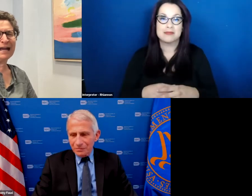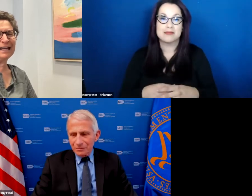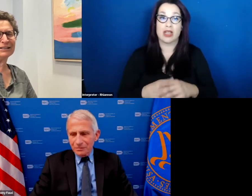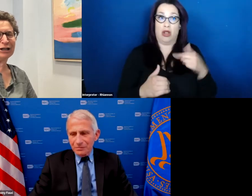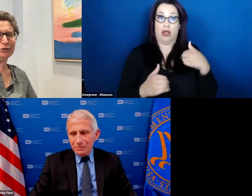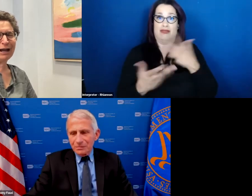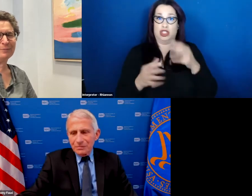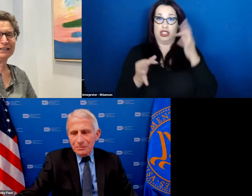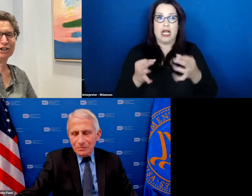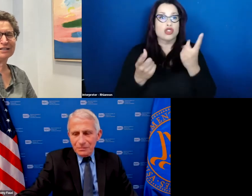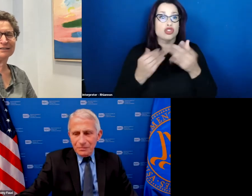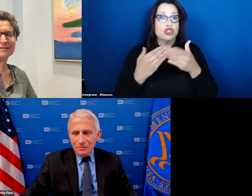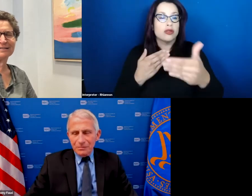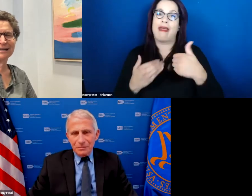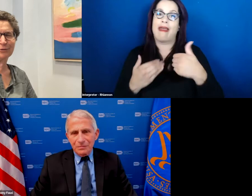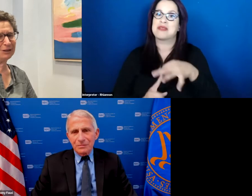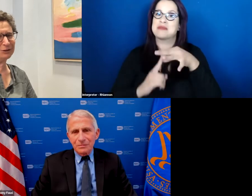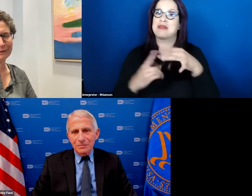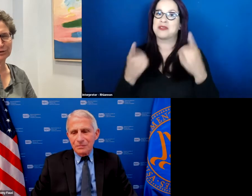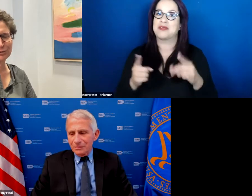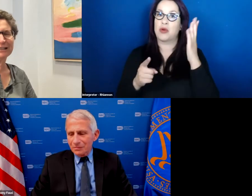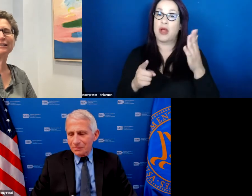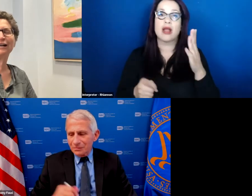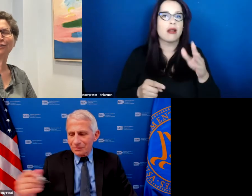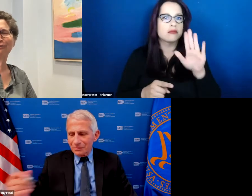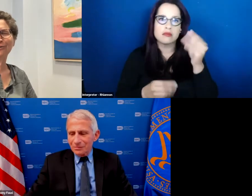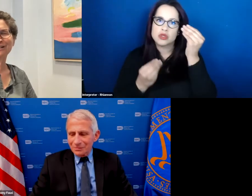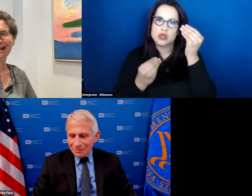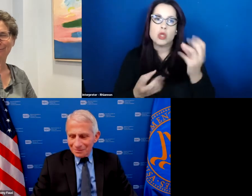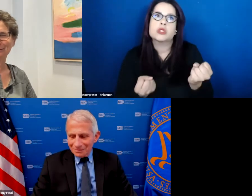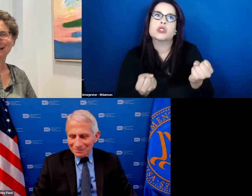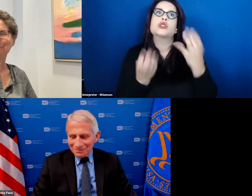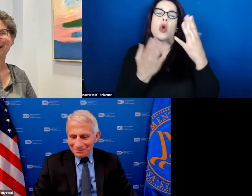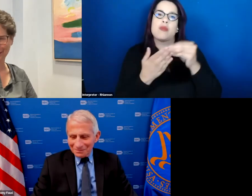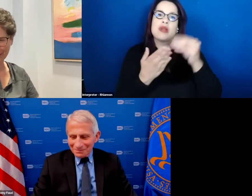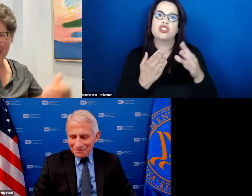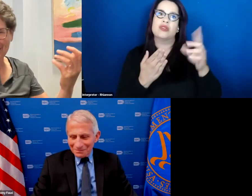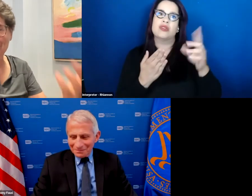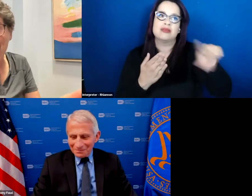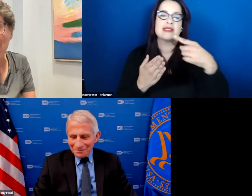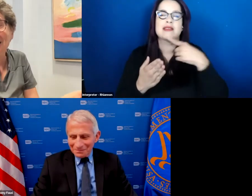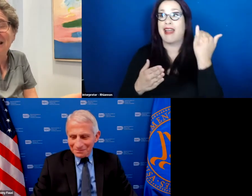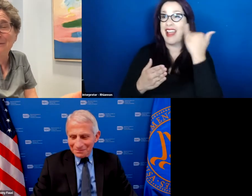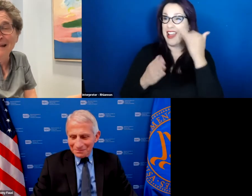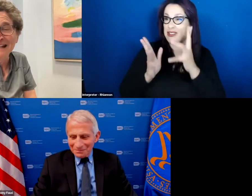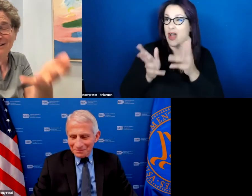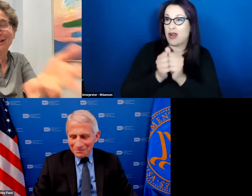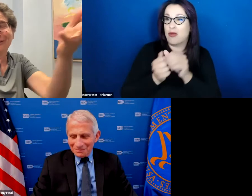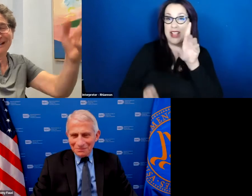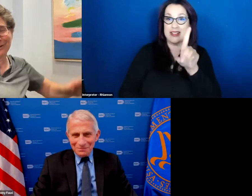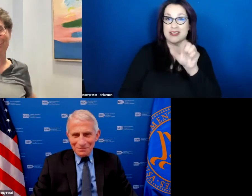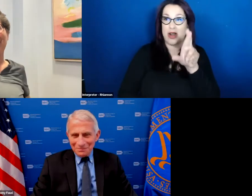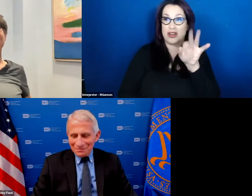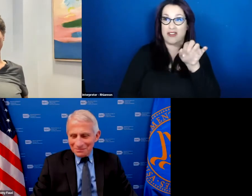and i can't tell you how many dozens said well if we could speak to dr fauci that would be special so this is me